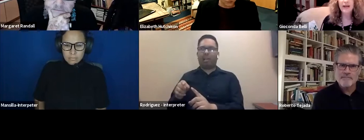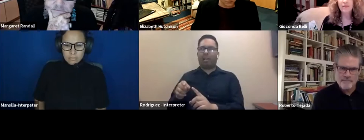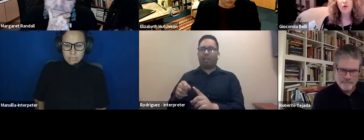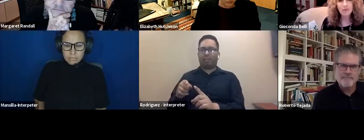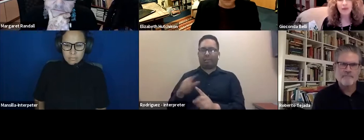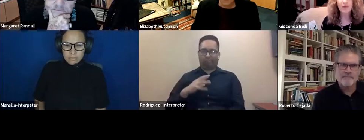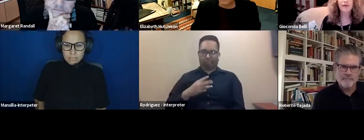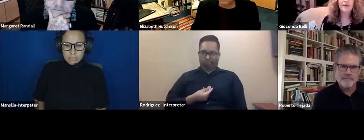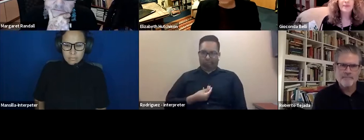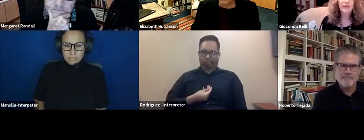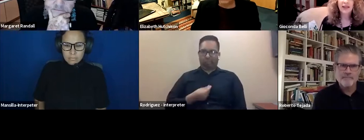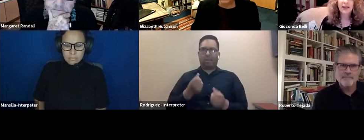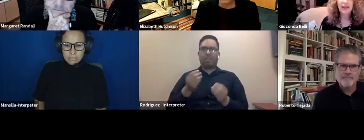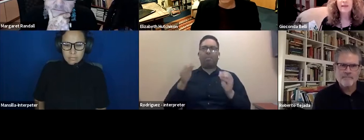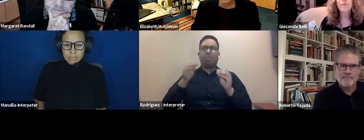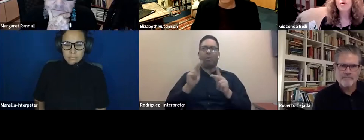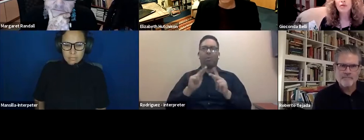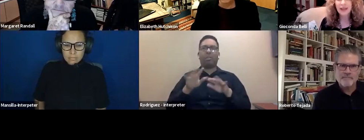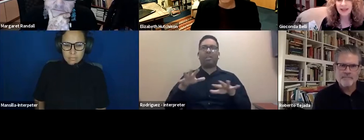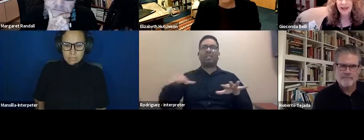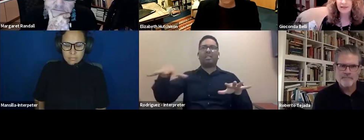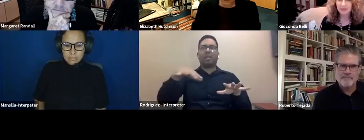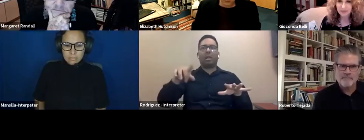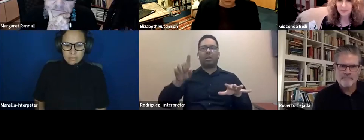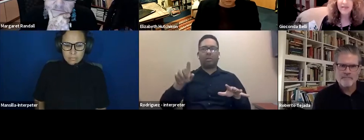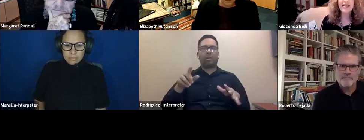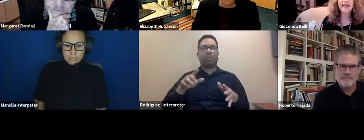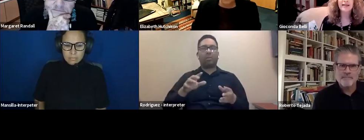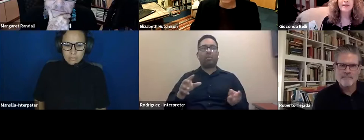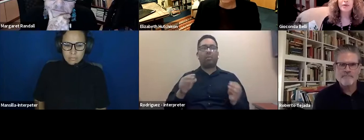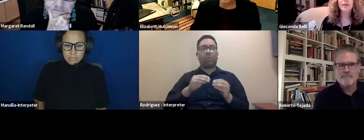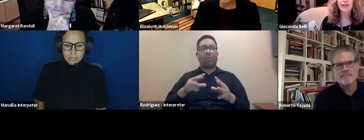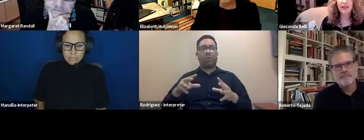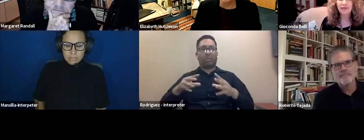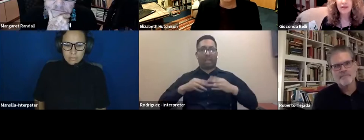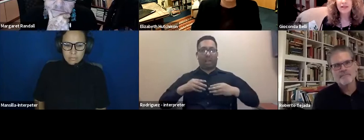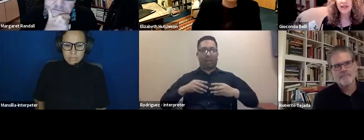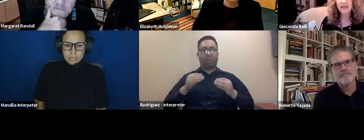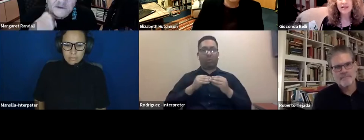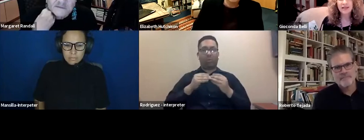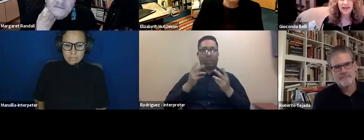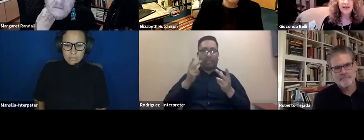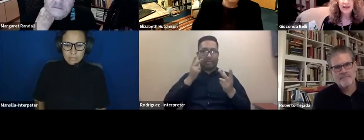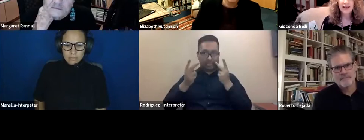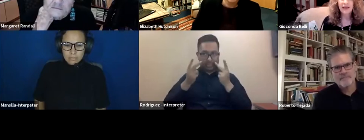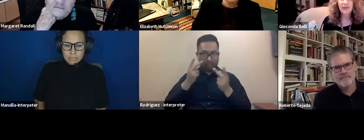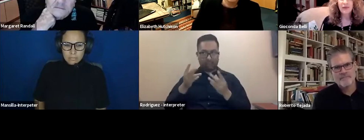by more people, the more that they are seen, the more that they are recognized.